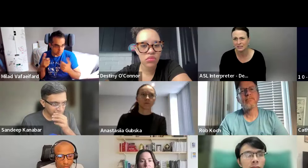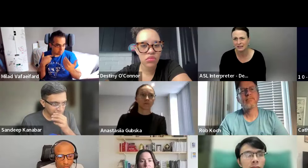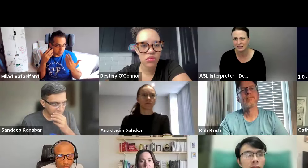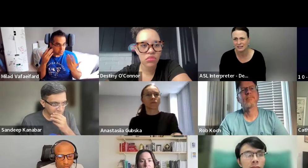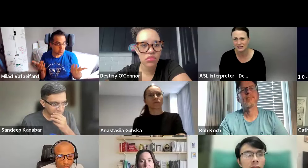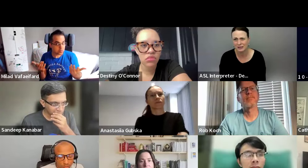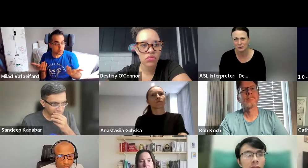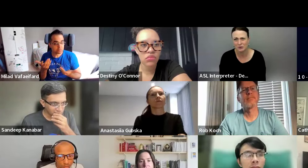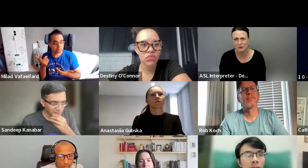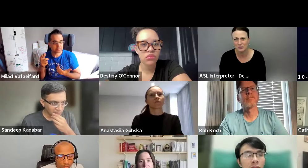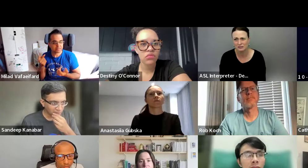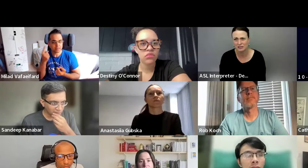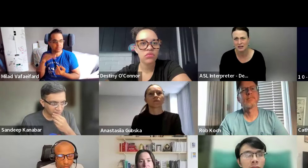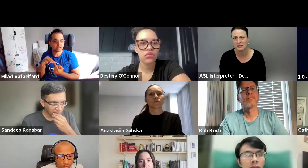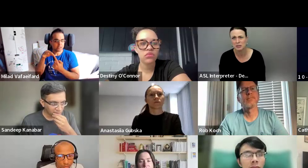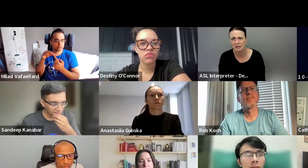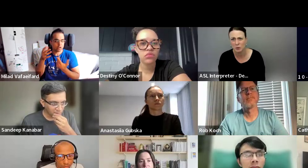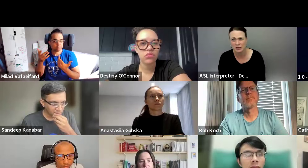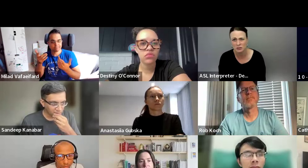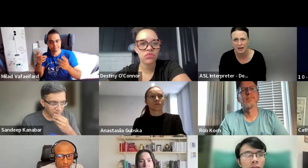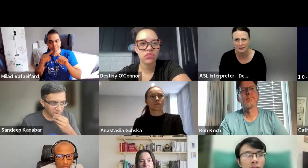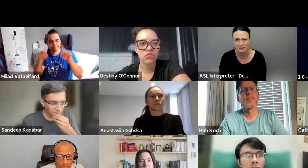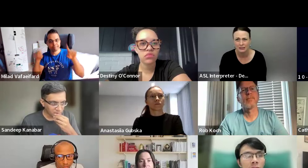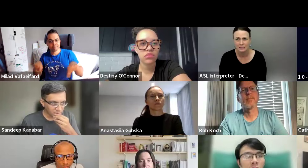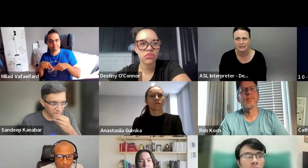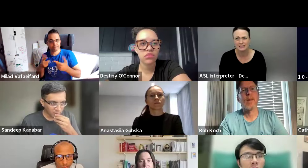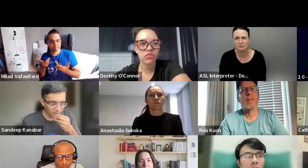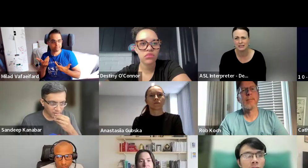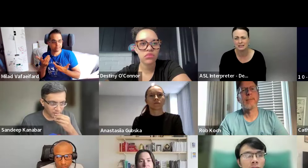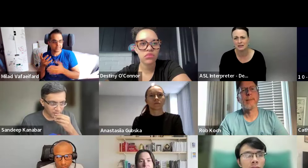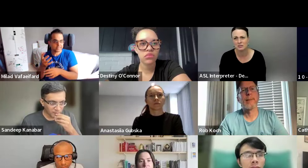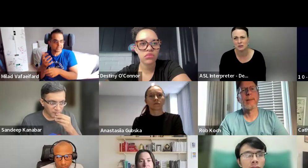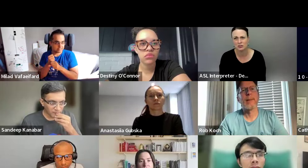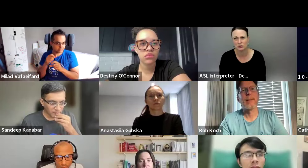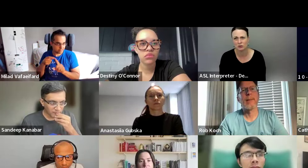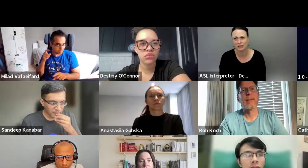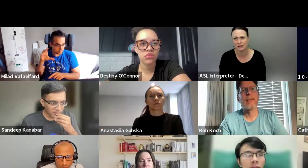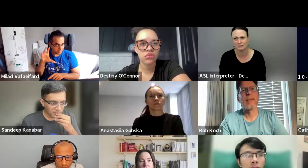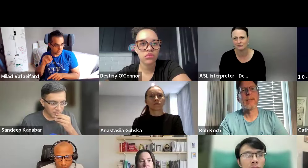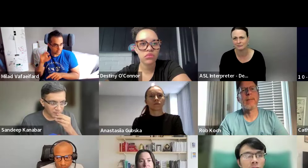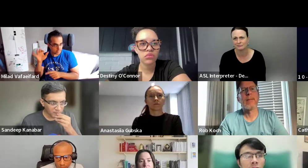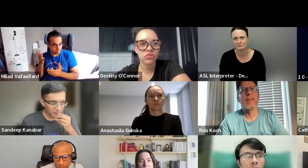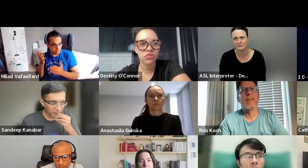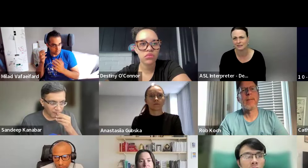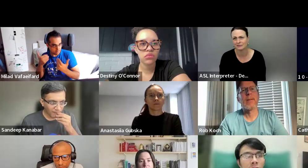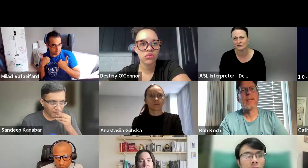um, to get visas. I don't know if there's a, an expedited way to do that. Like some places have a special, um,